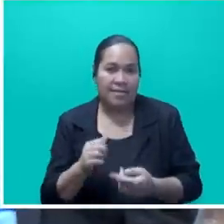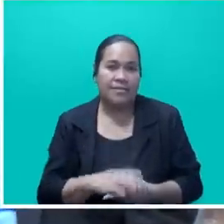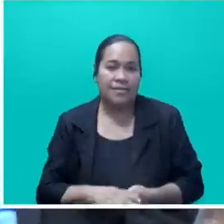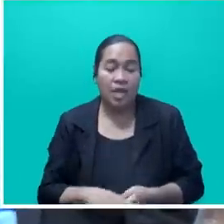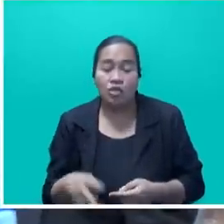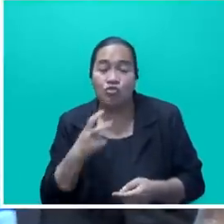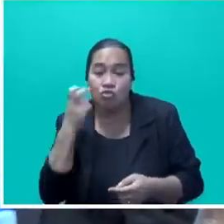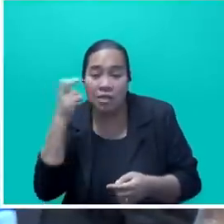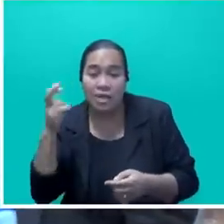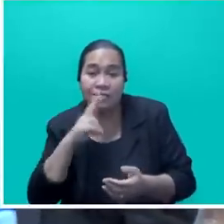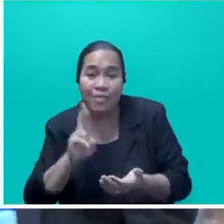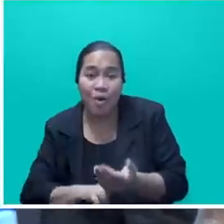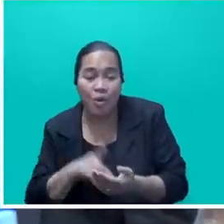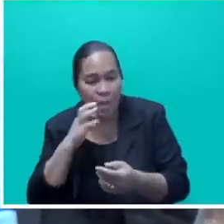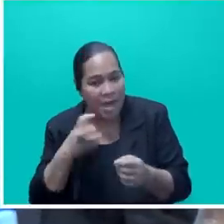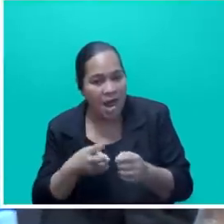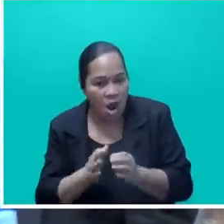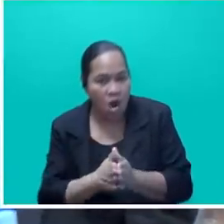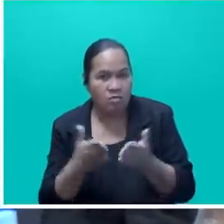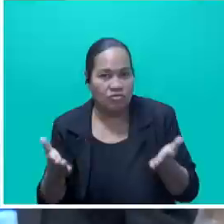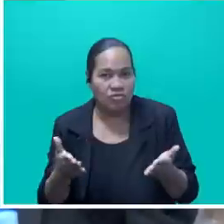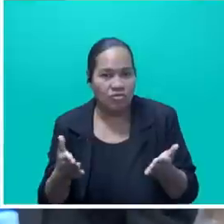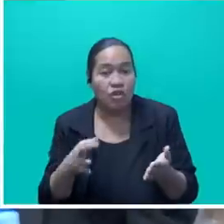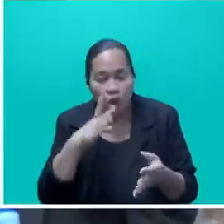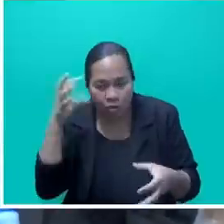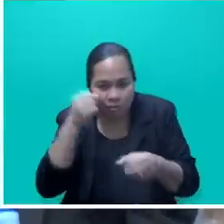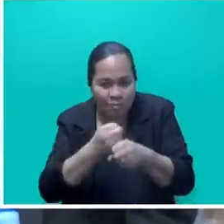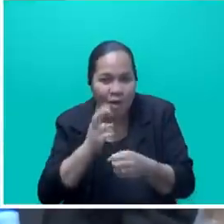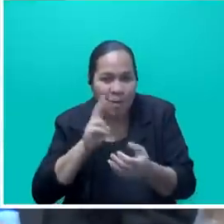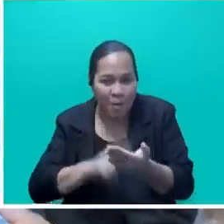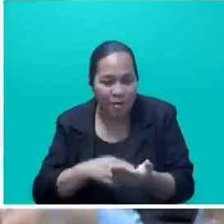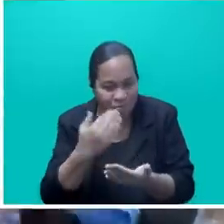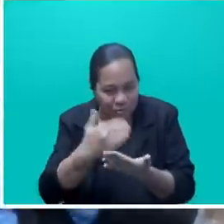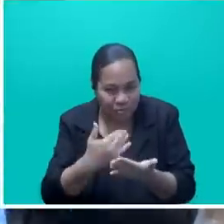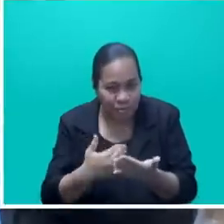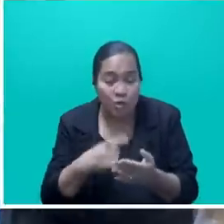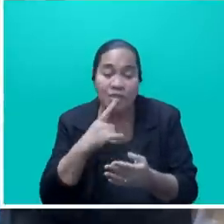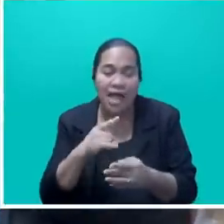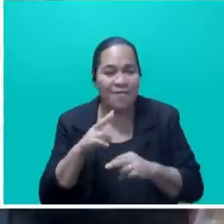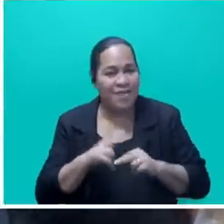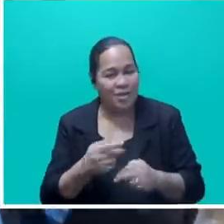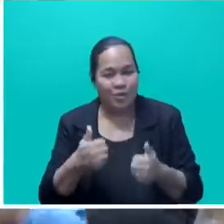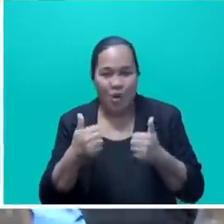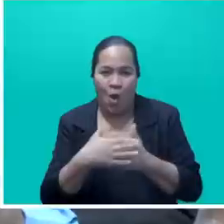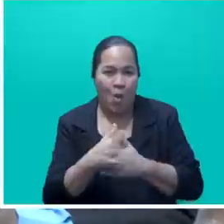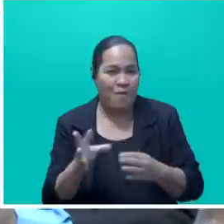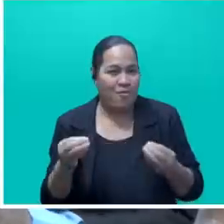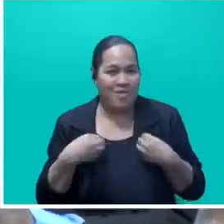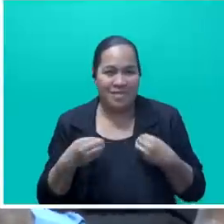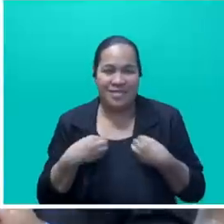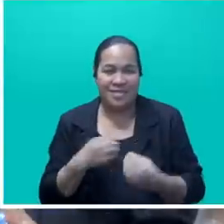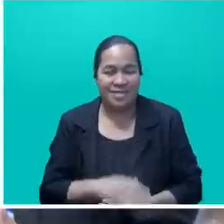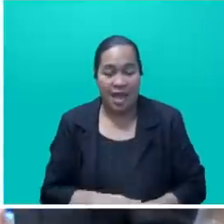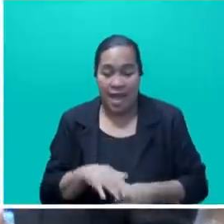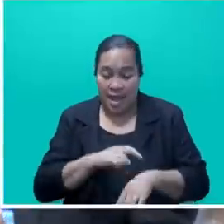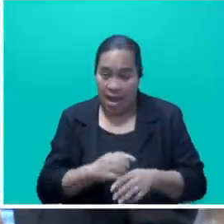investment report will also be launched capturing key information that an investor requires to know that Fiji is open for business. At this